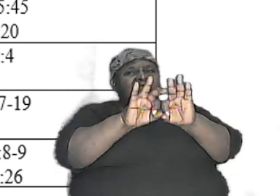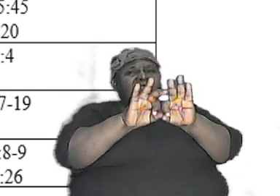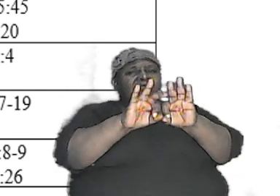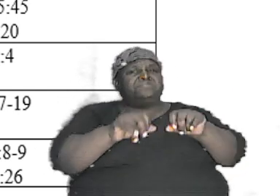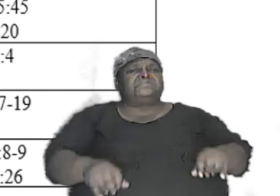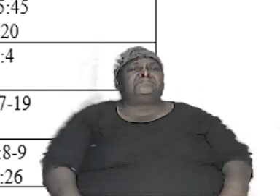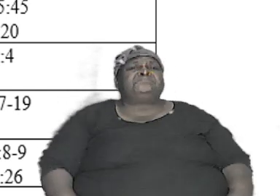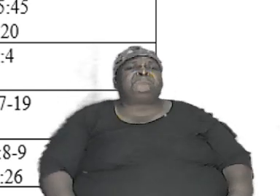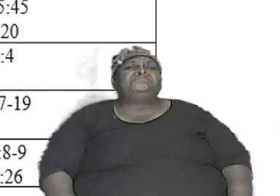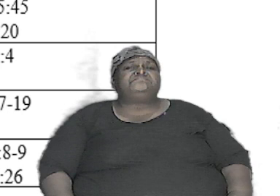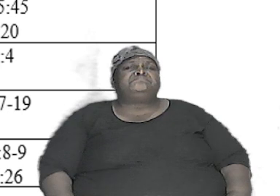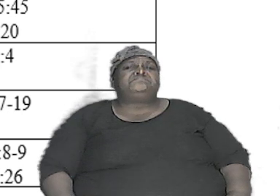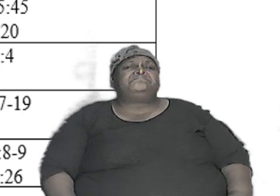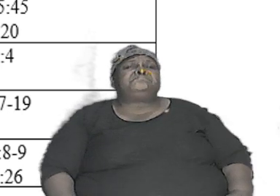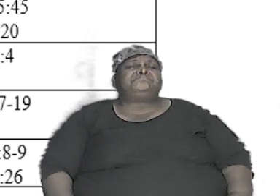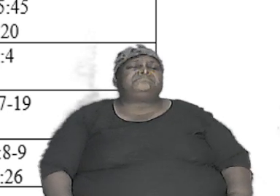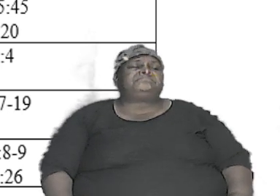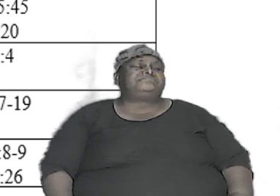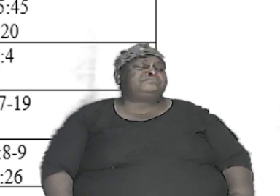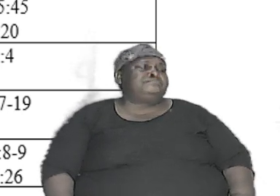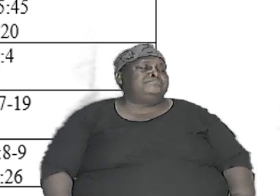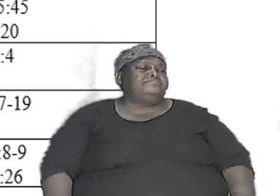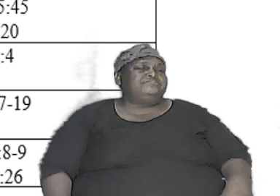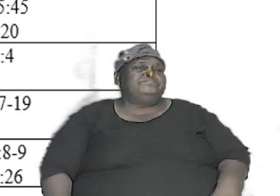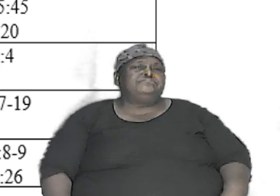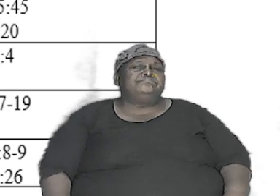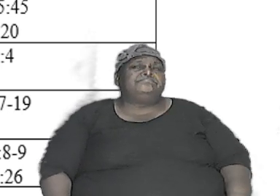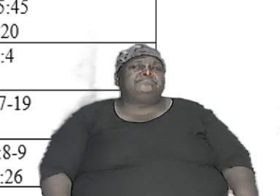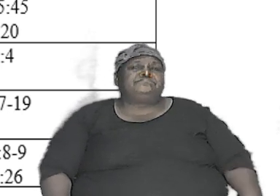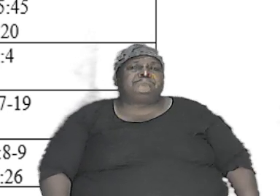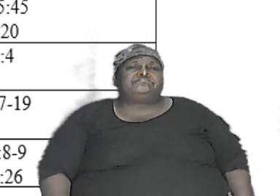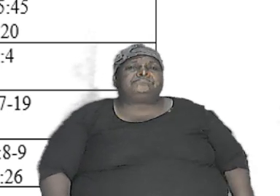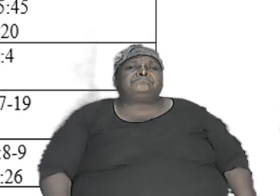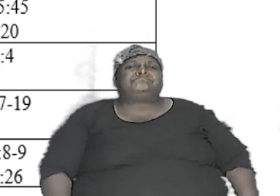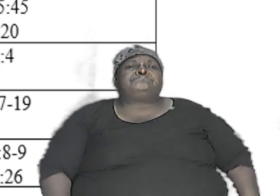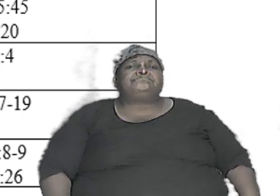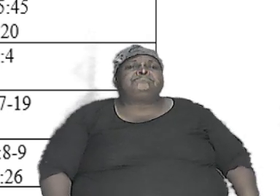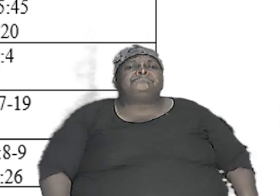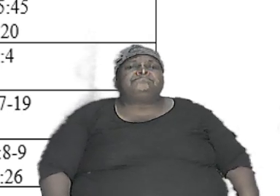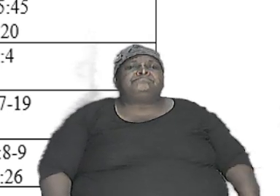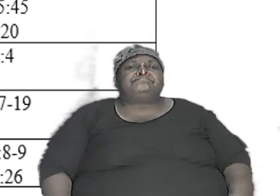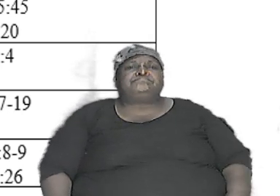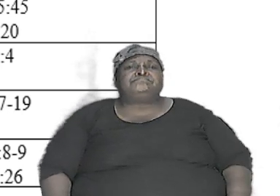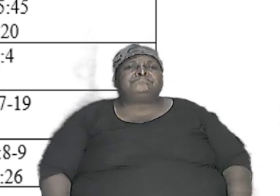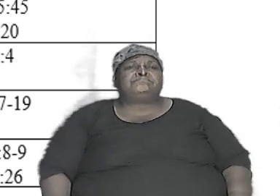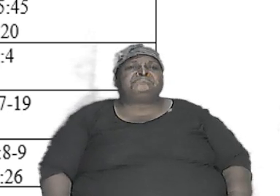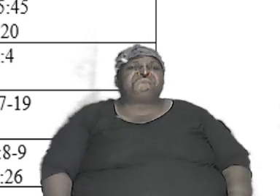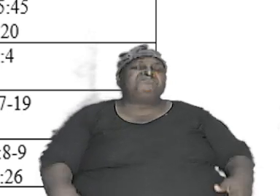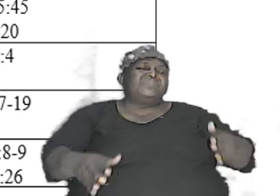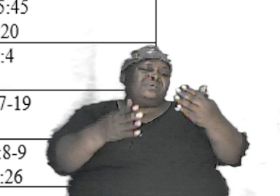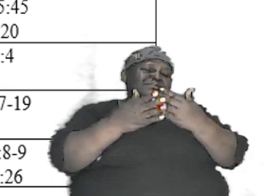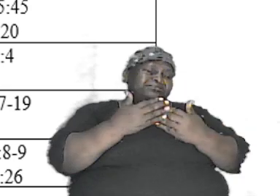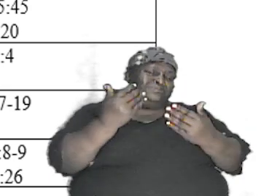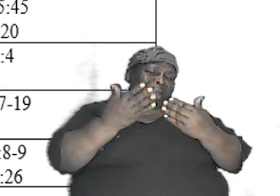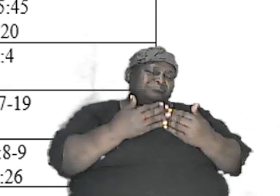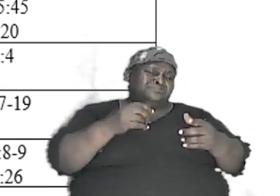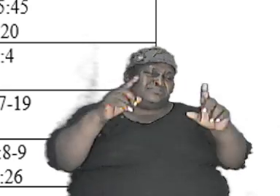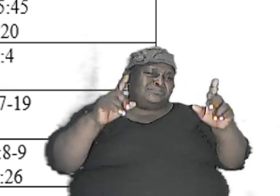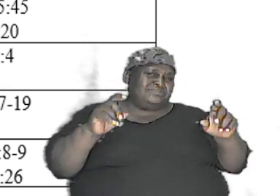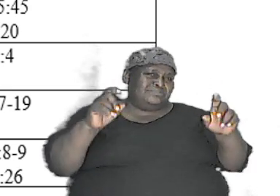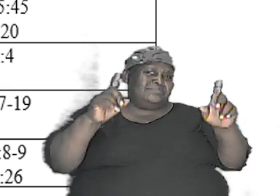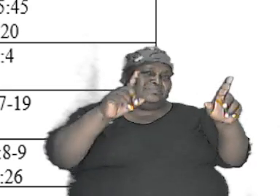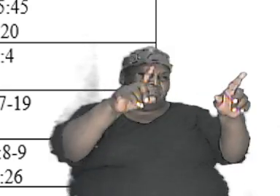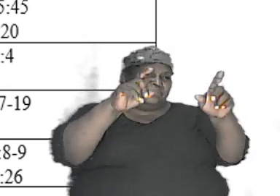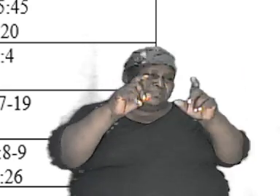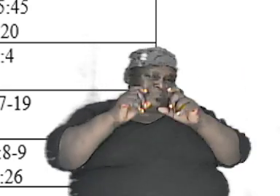so this now takes me this now takes me to a simple question that I